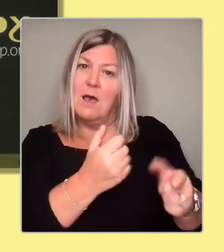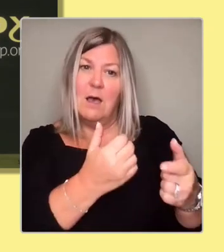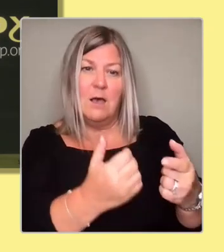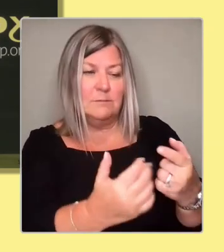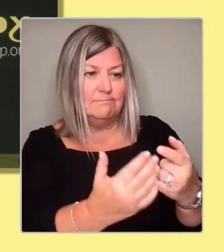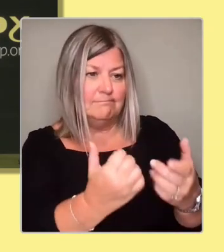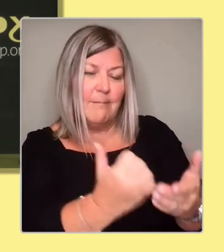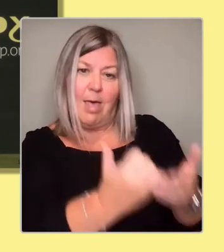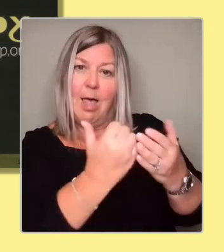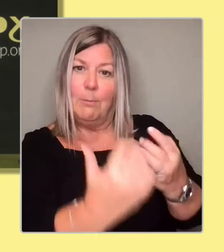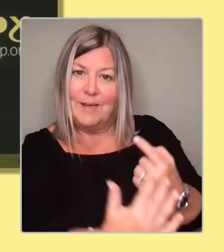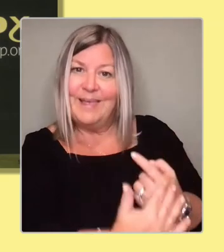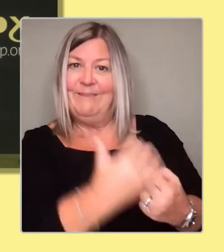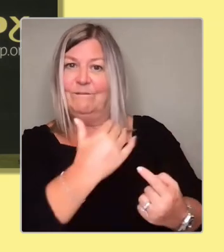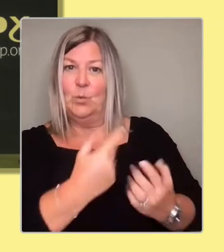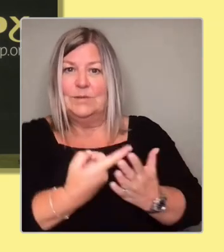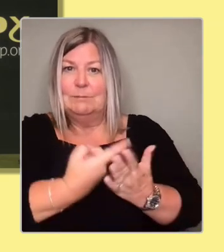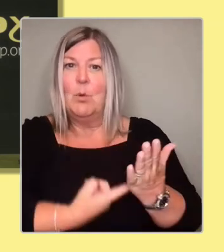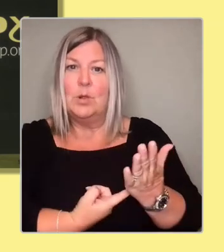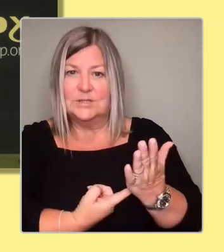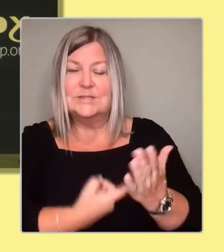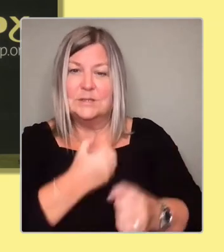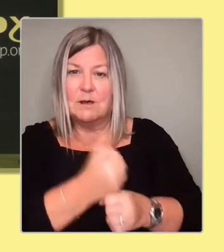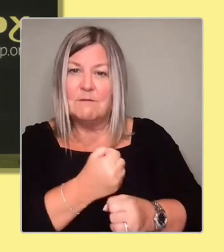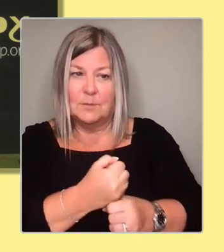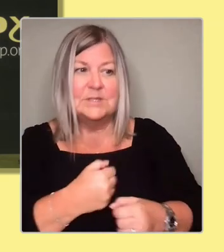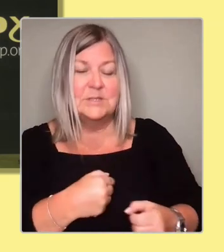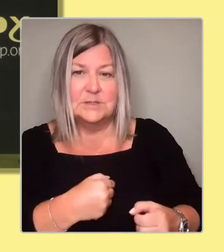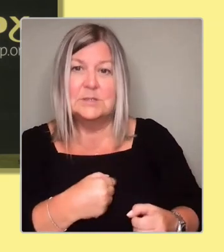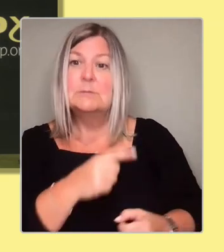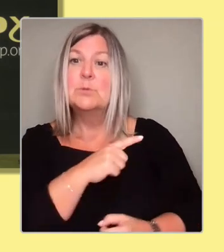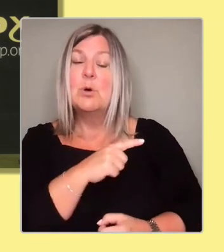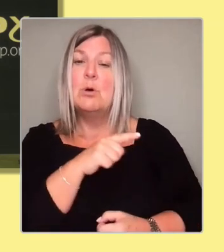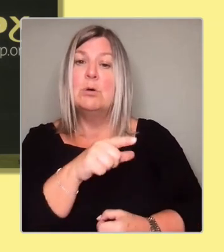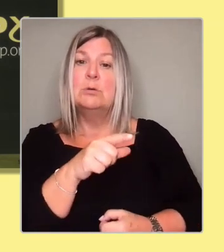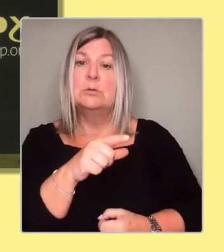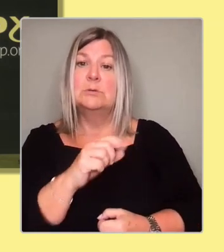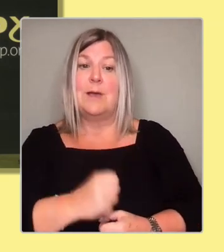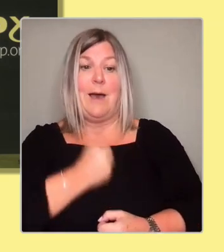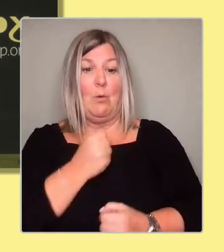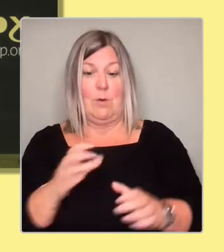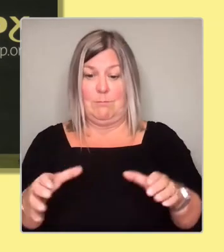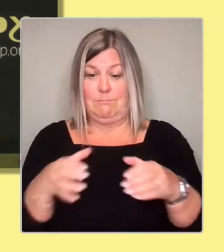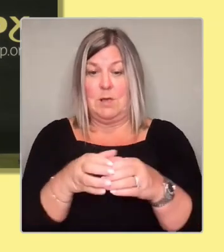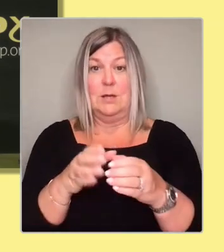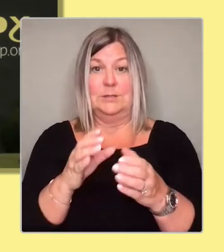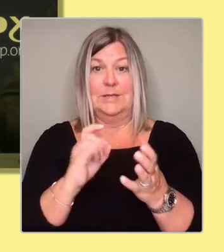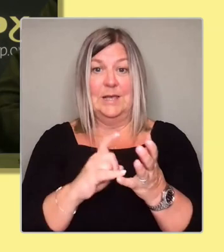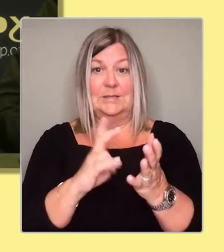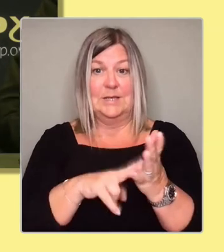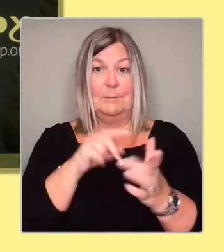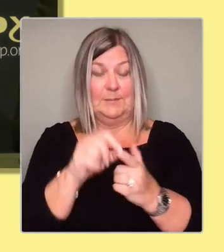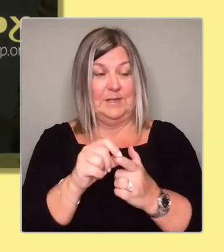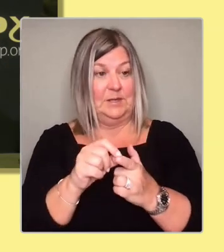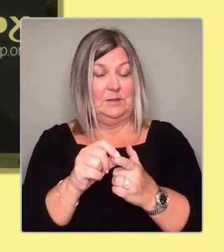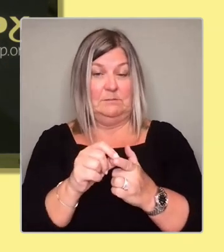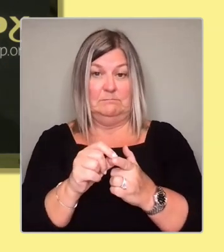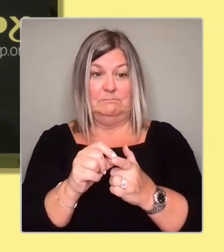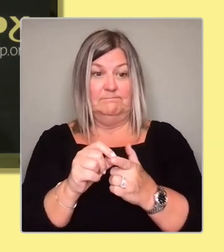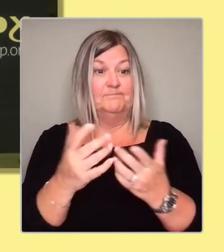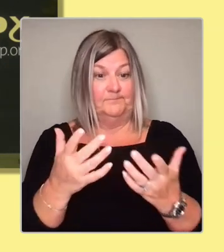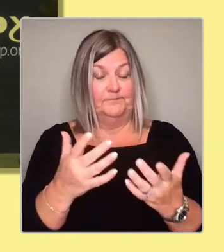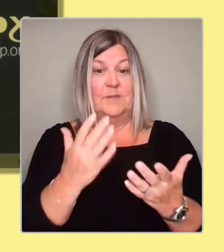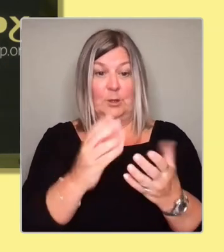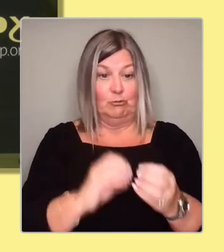Because ultimately, the party that we are a part of sets the policies, and the leader and government